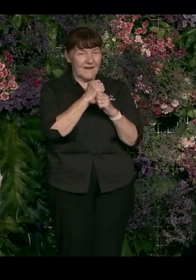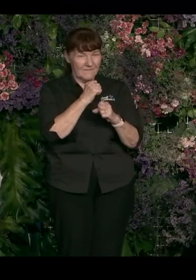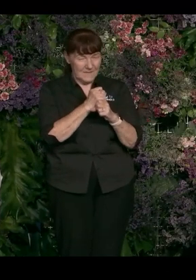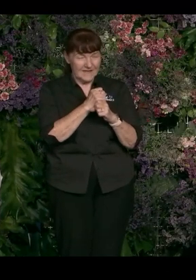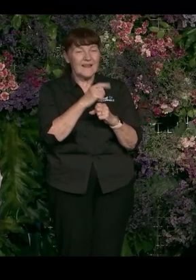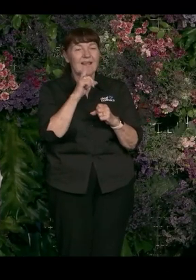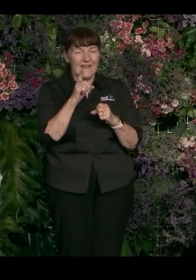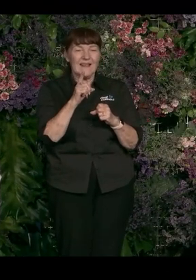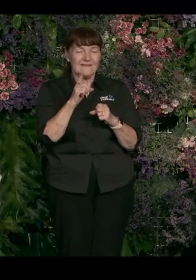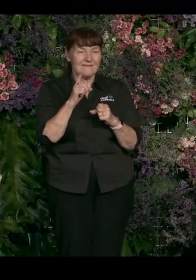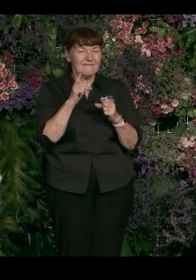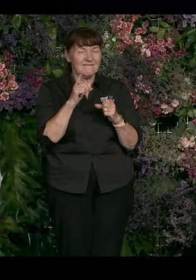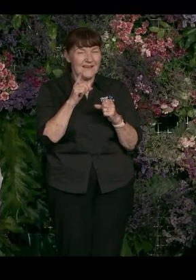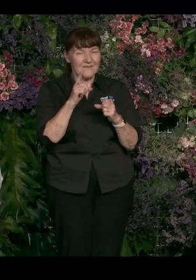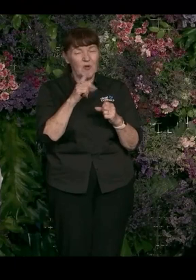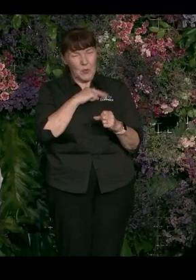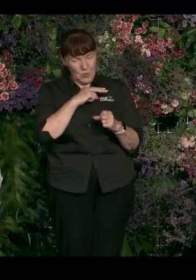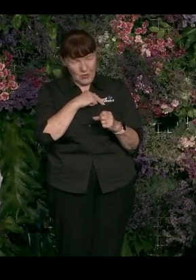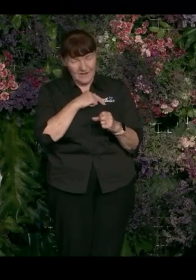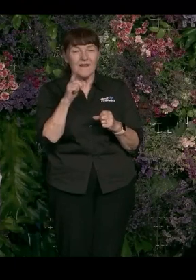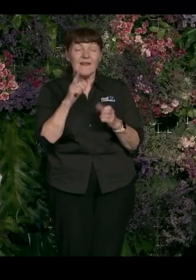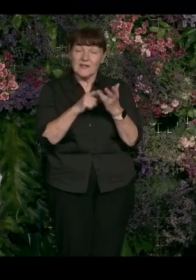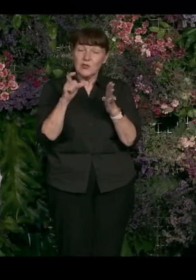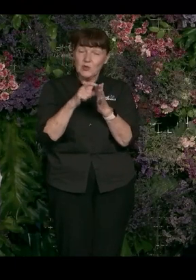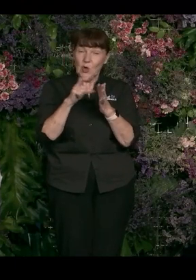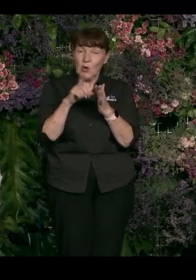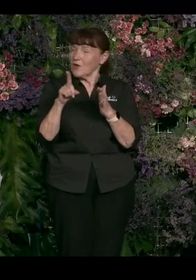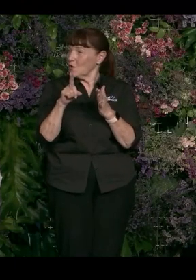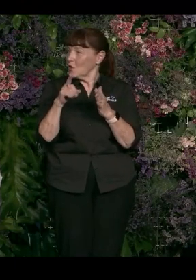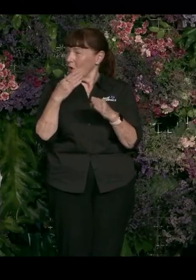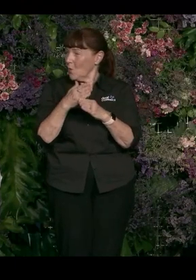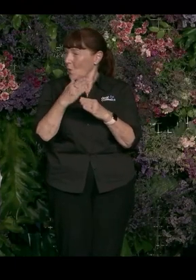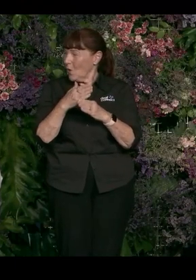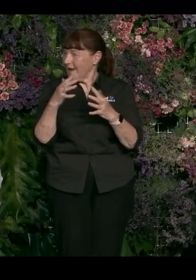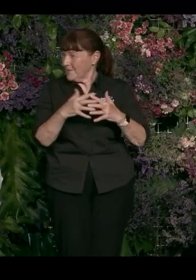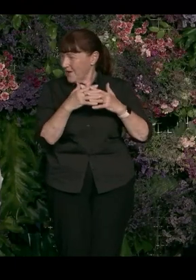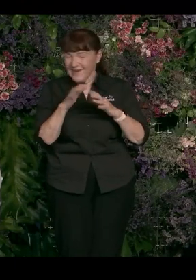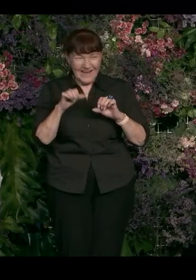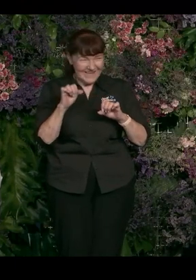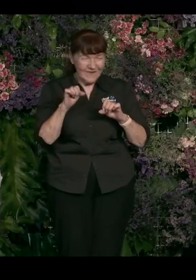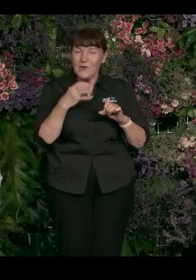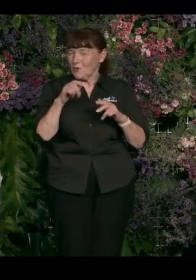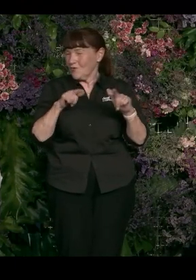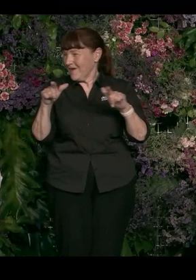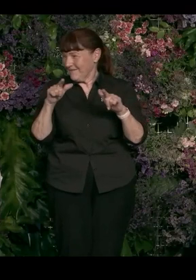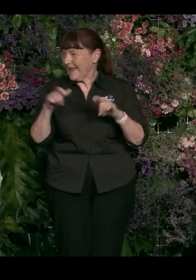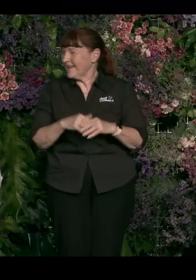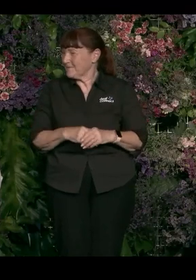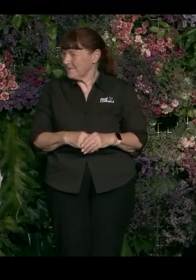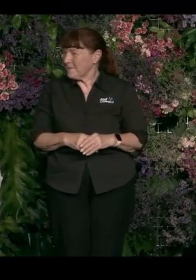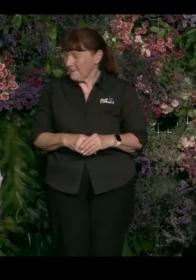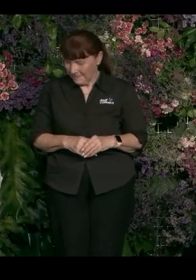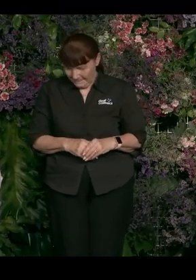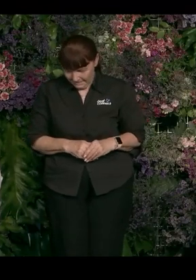are based in America, typically, when you're not travelling. Some days. That's where my dog is. Yeah. And